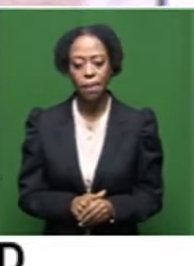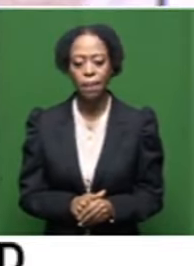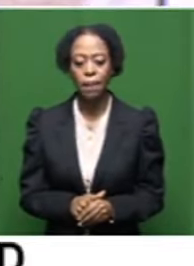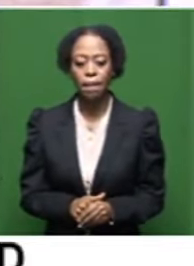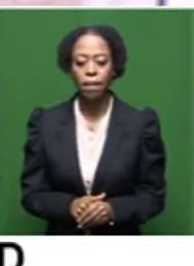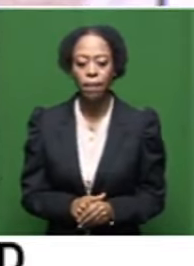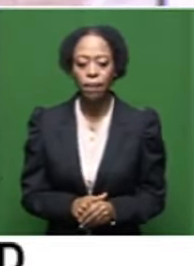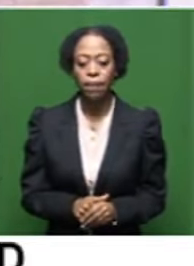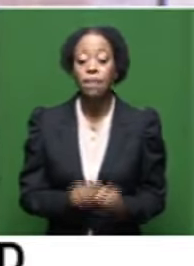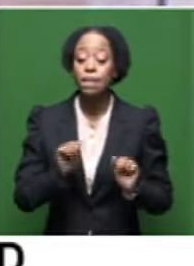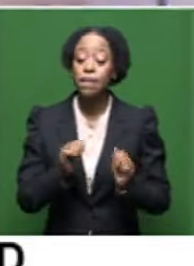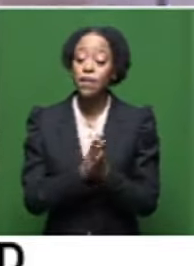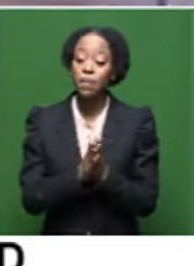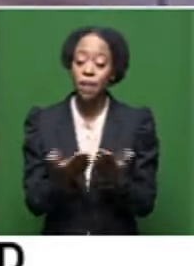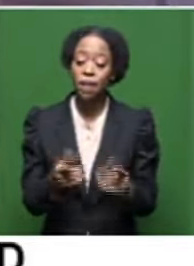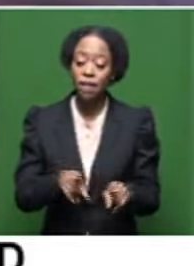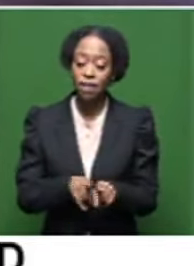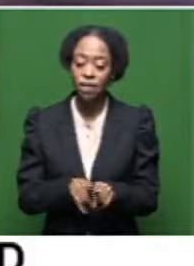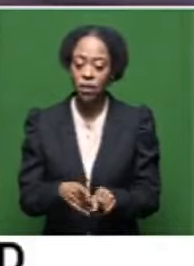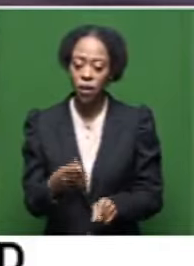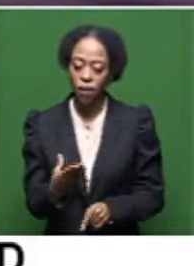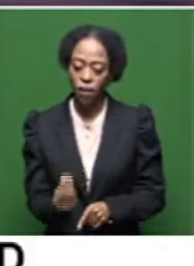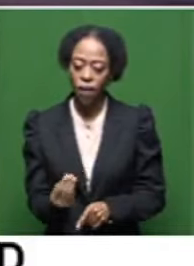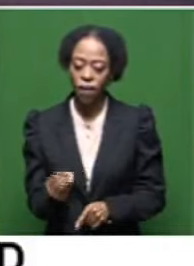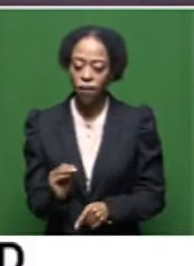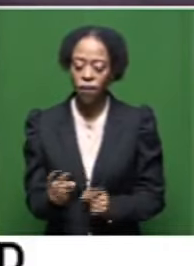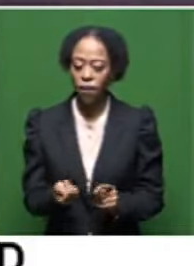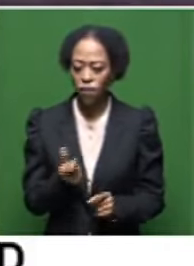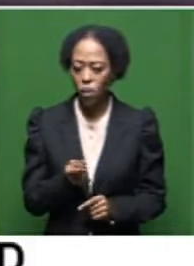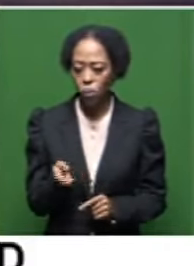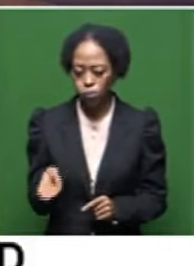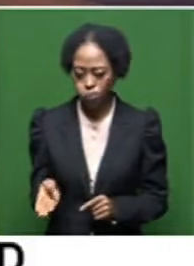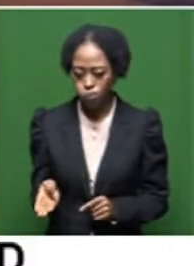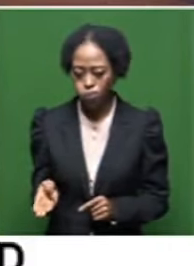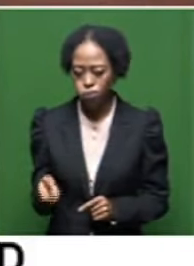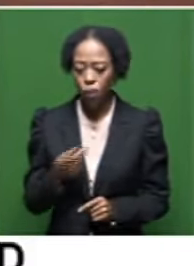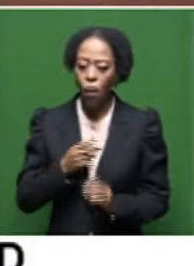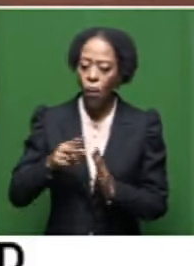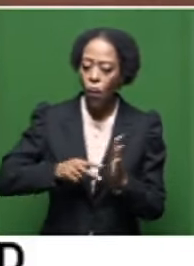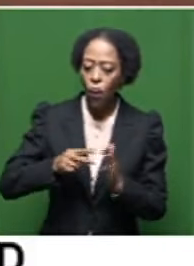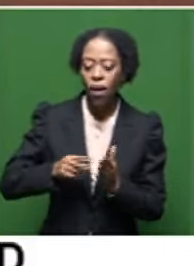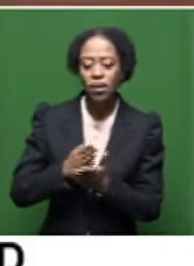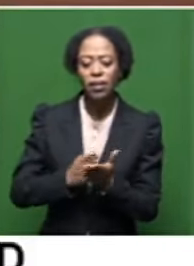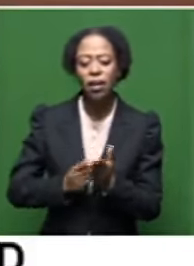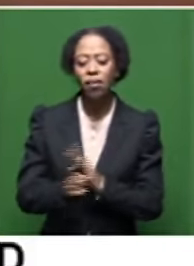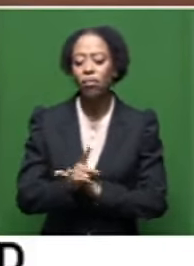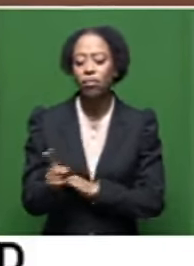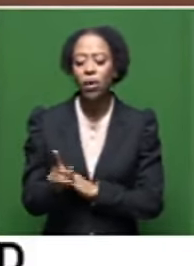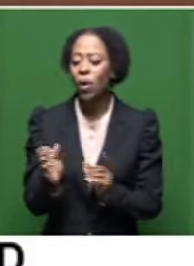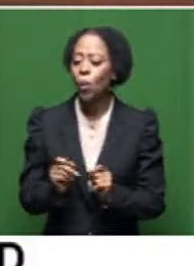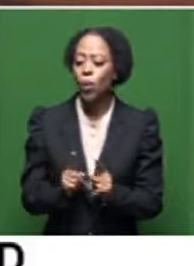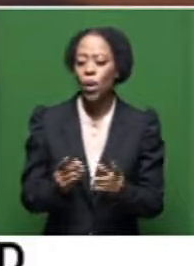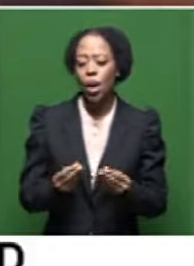of, you know, his books here, just to look at, you know, for some who may not have had